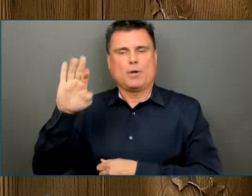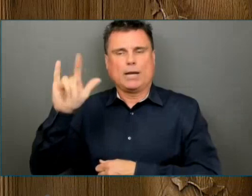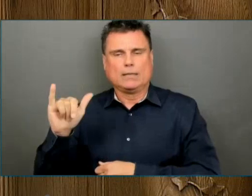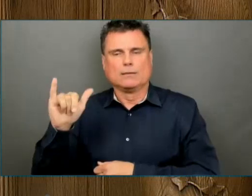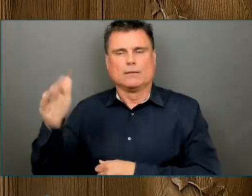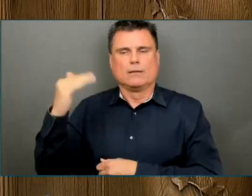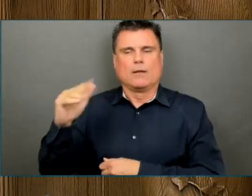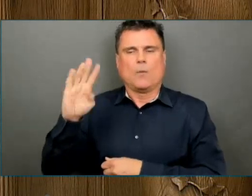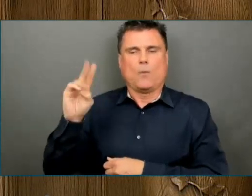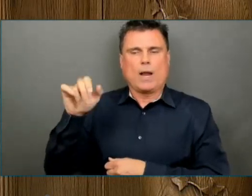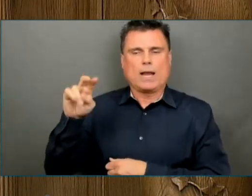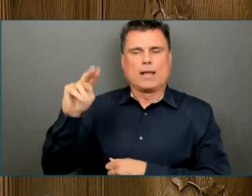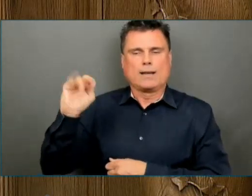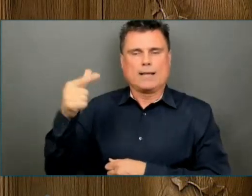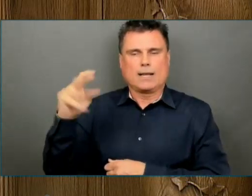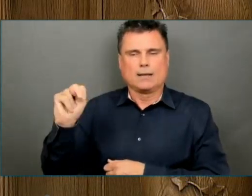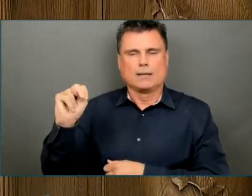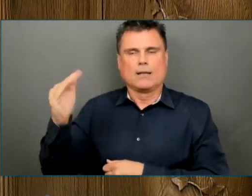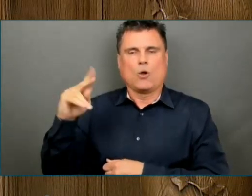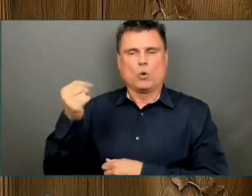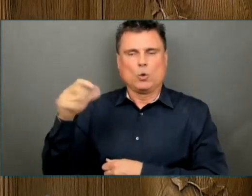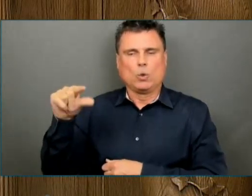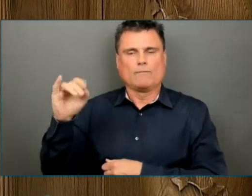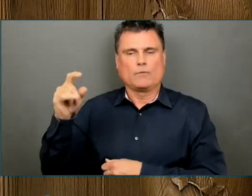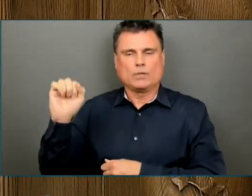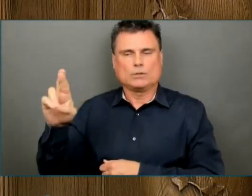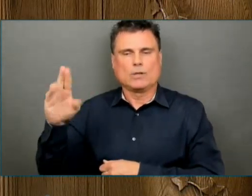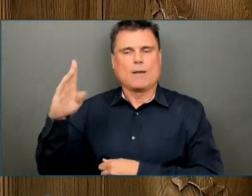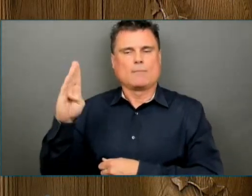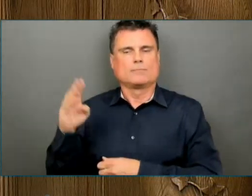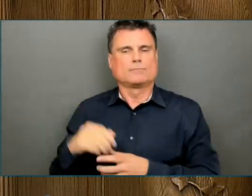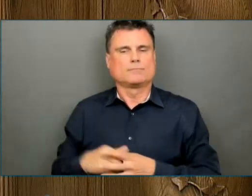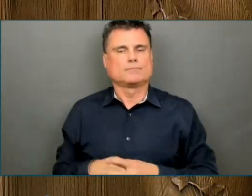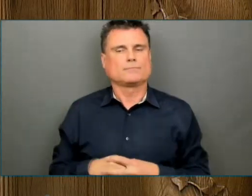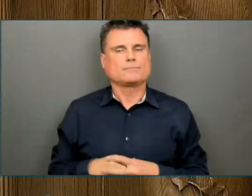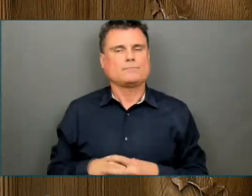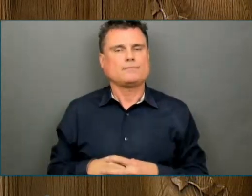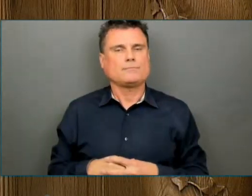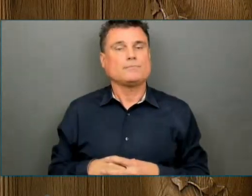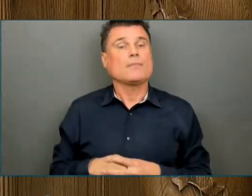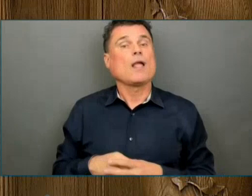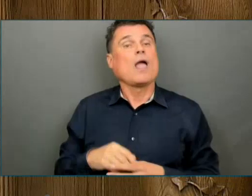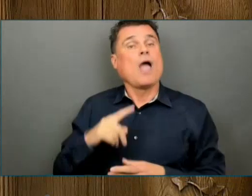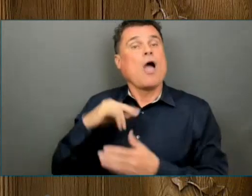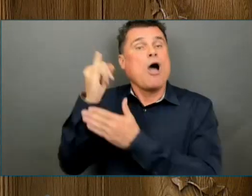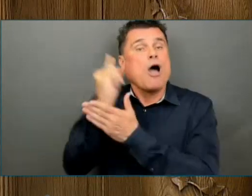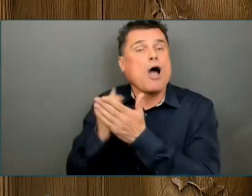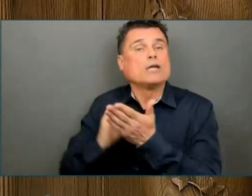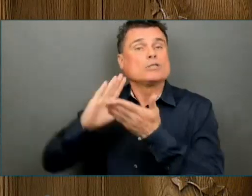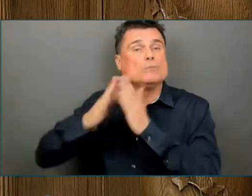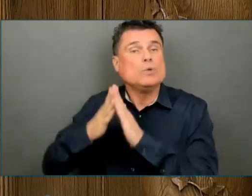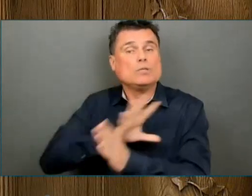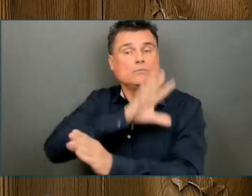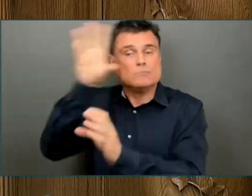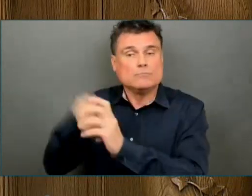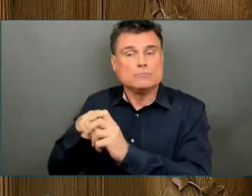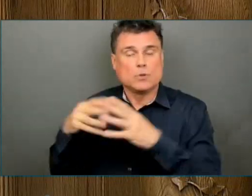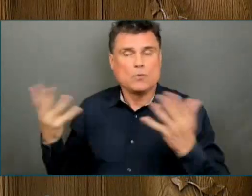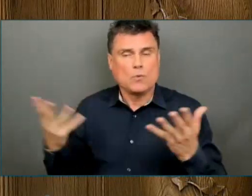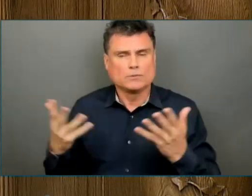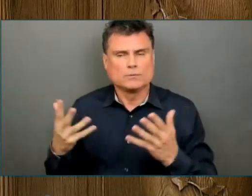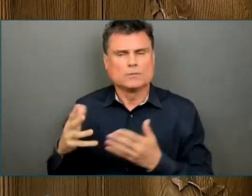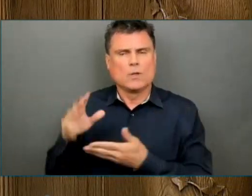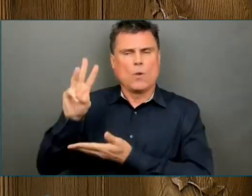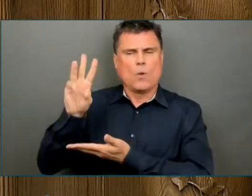David Braley. Prominent contributors to the arts, artist Swain Nyan, jazz musician and educator